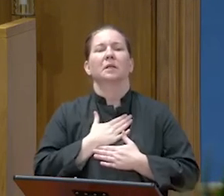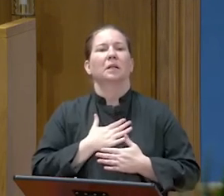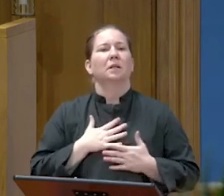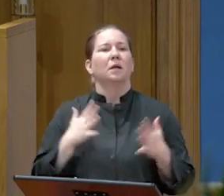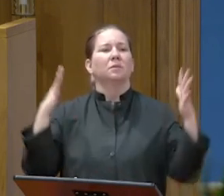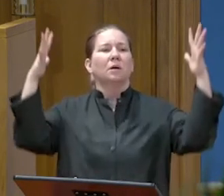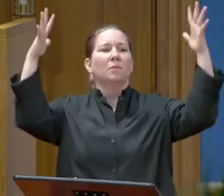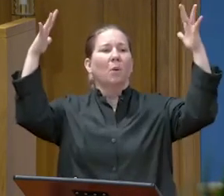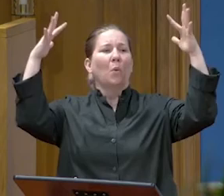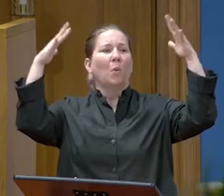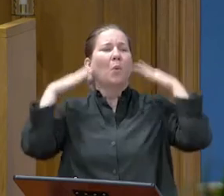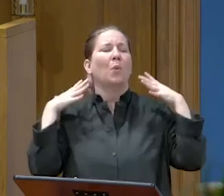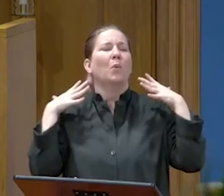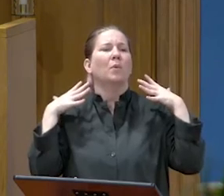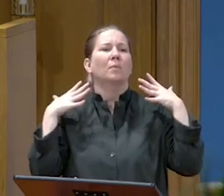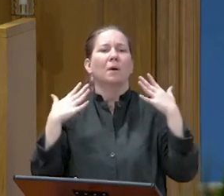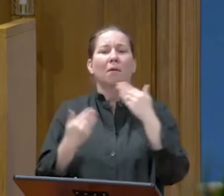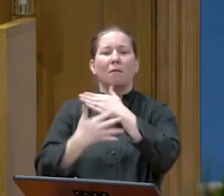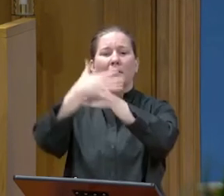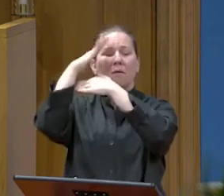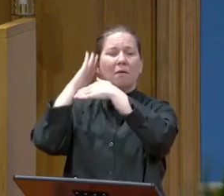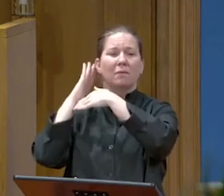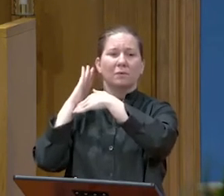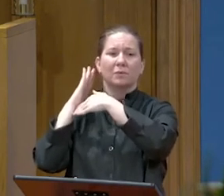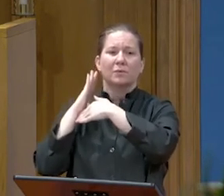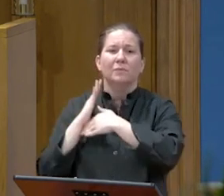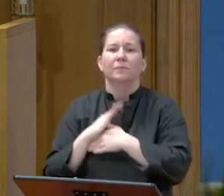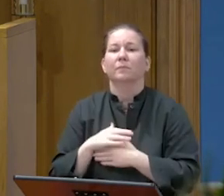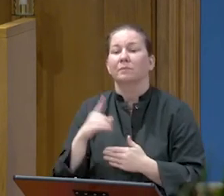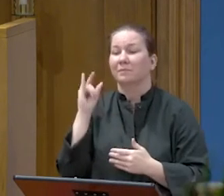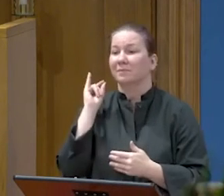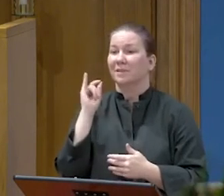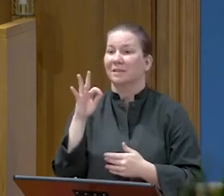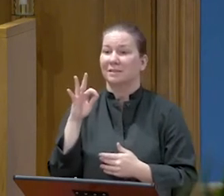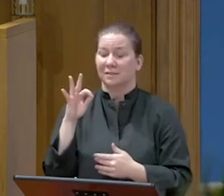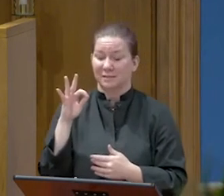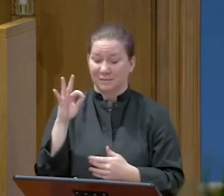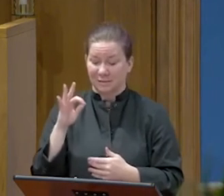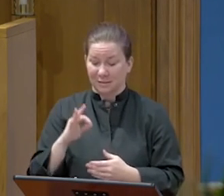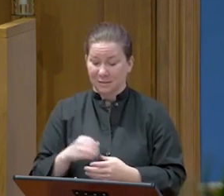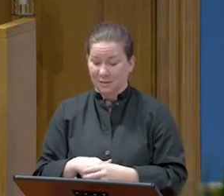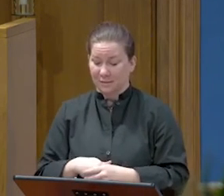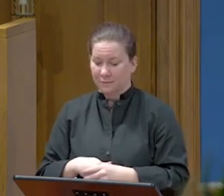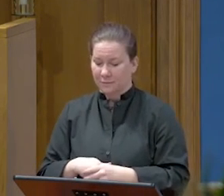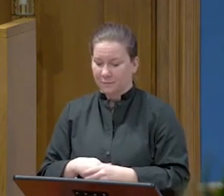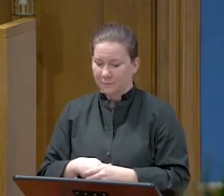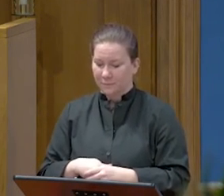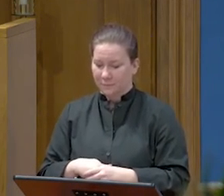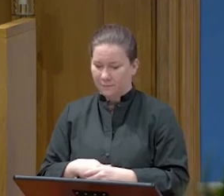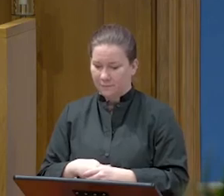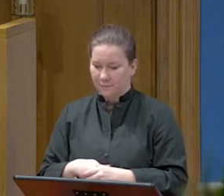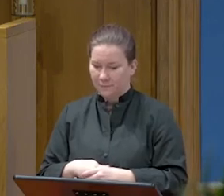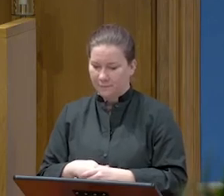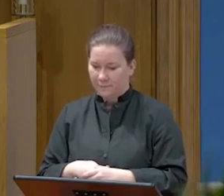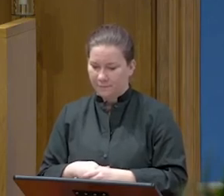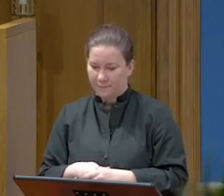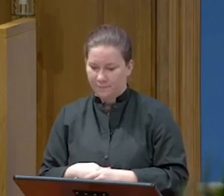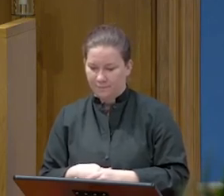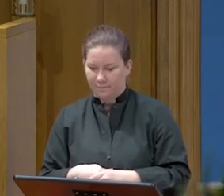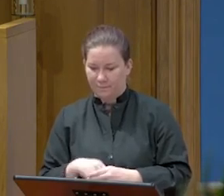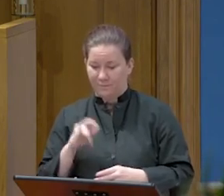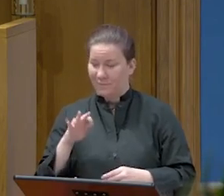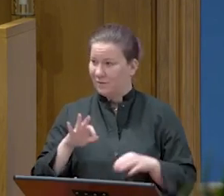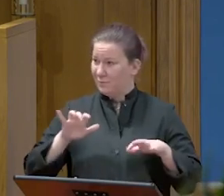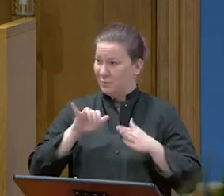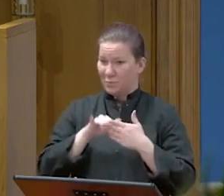and to the hills, cover us. For if they do this when the wood is green, what will happen when it is dry?